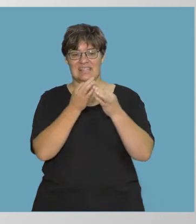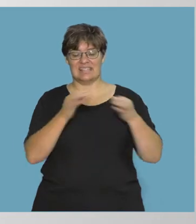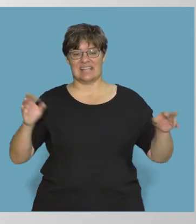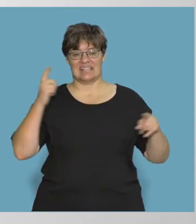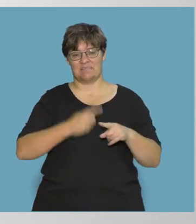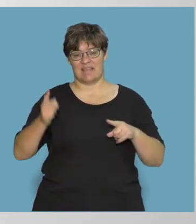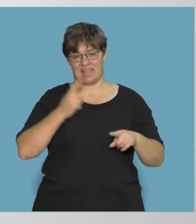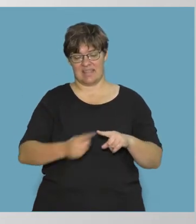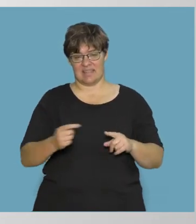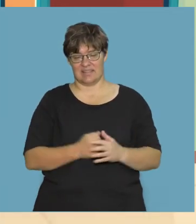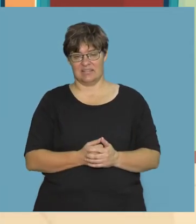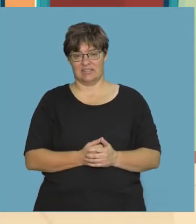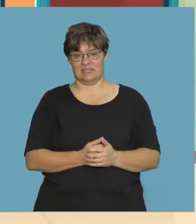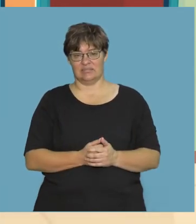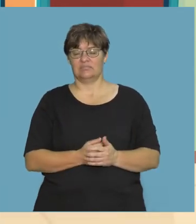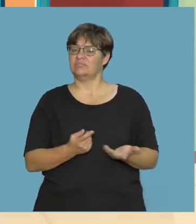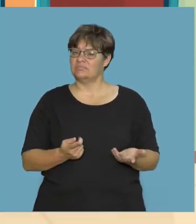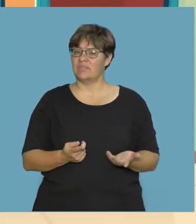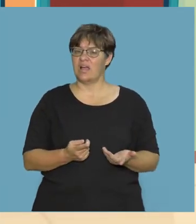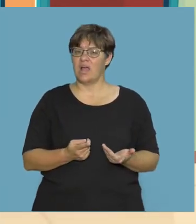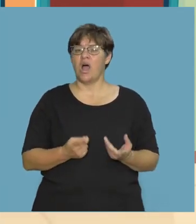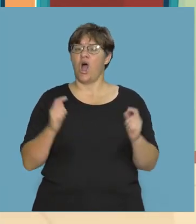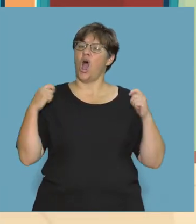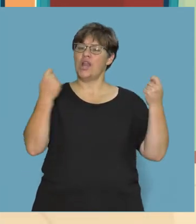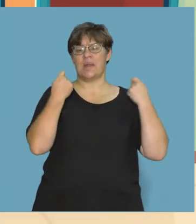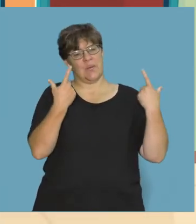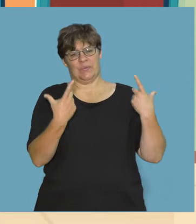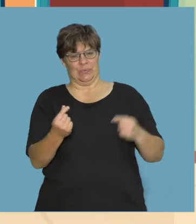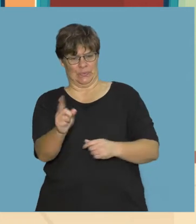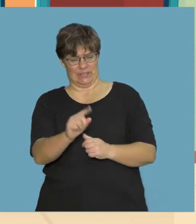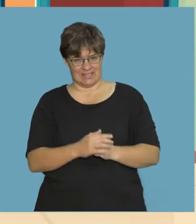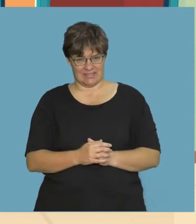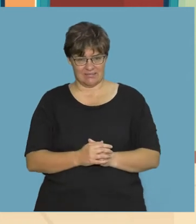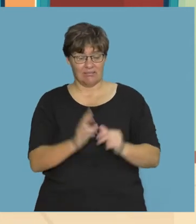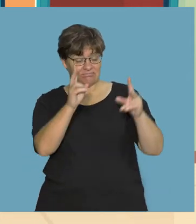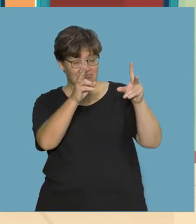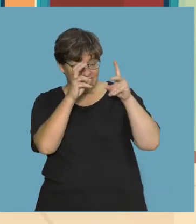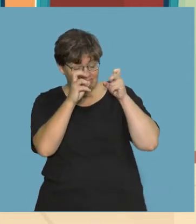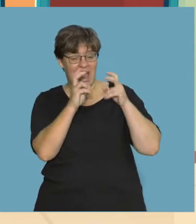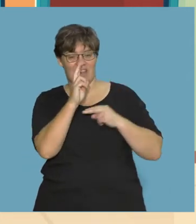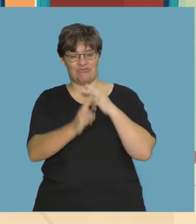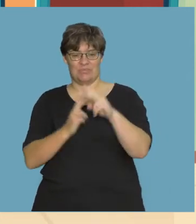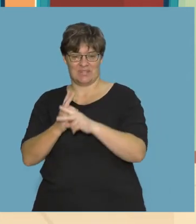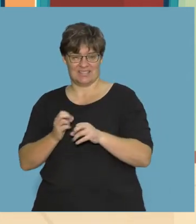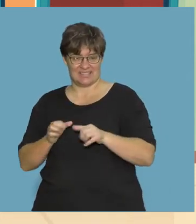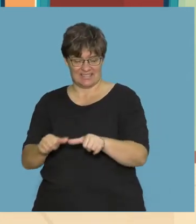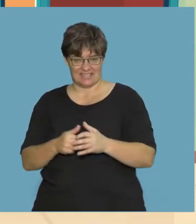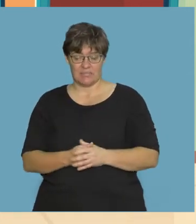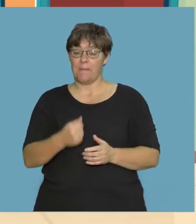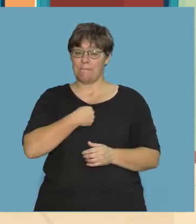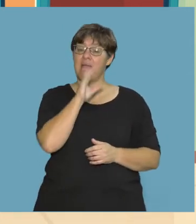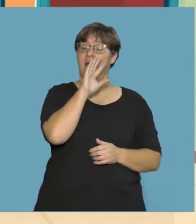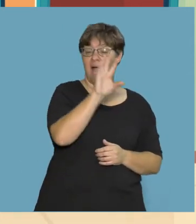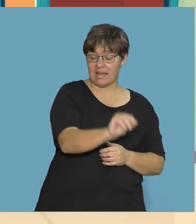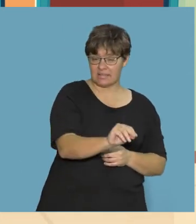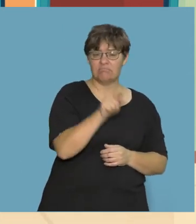Sentence play. Let's talk about what we did in the holidays. Listen and repeat. I